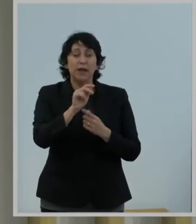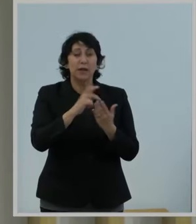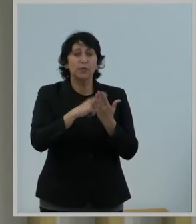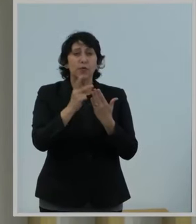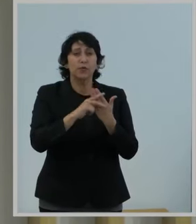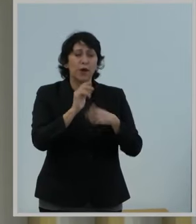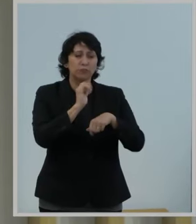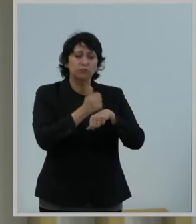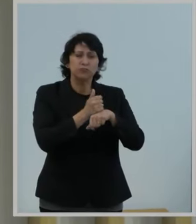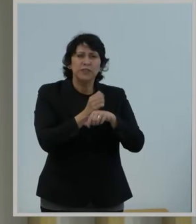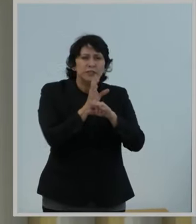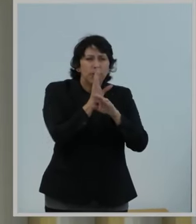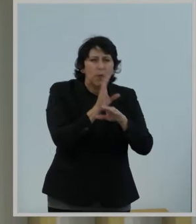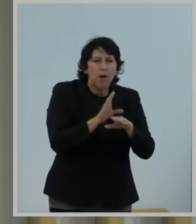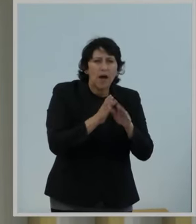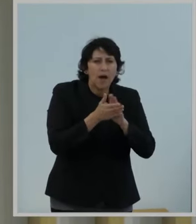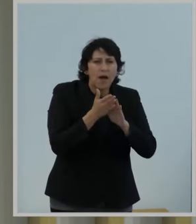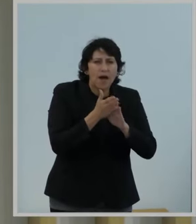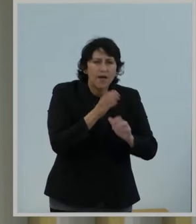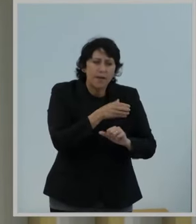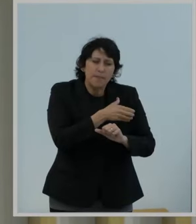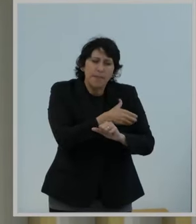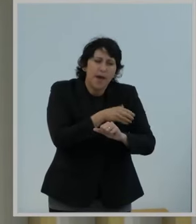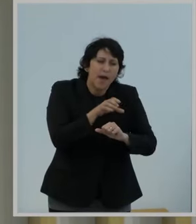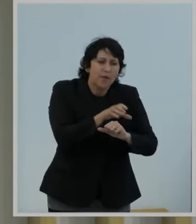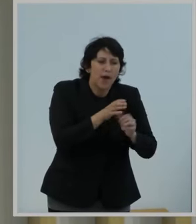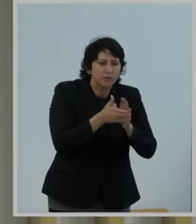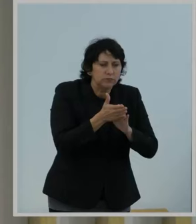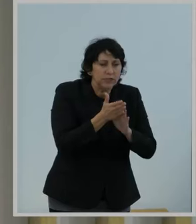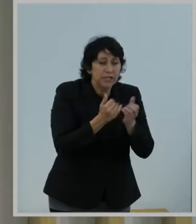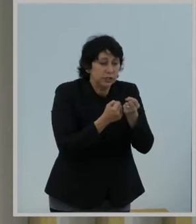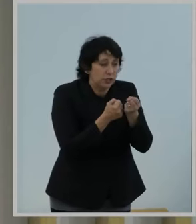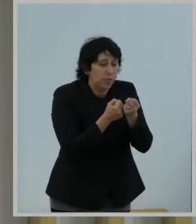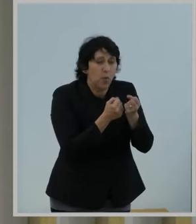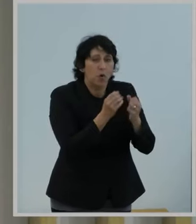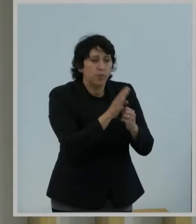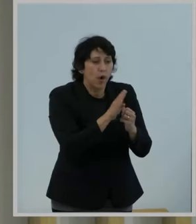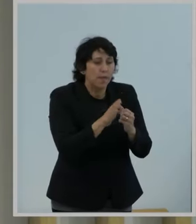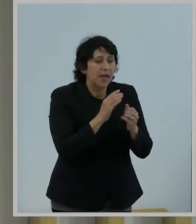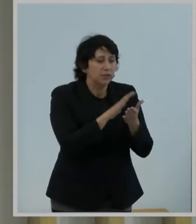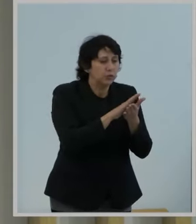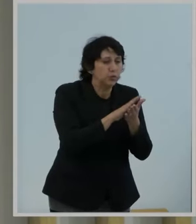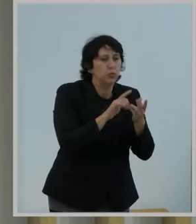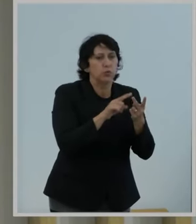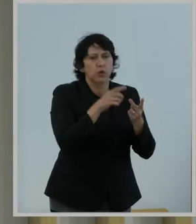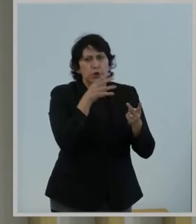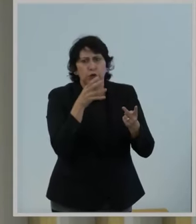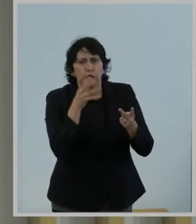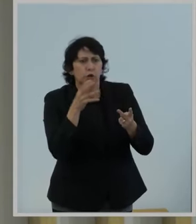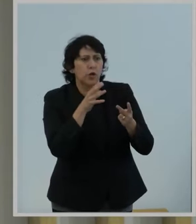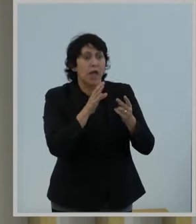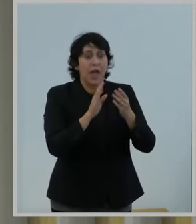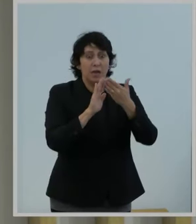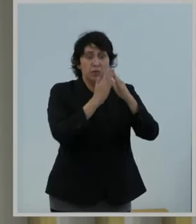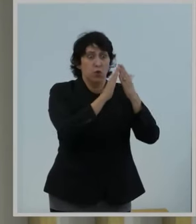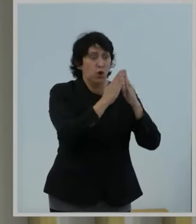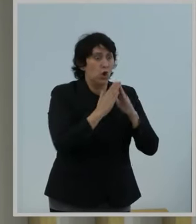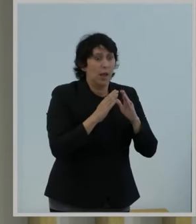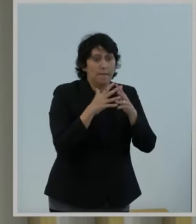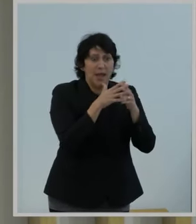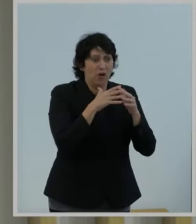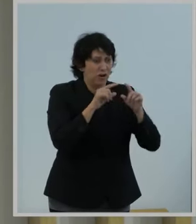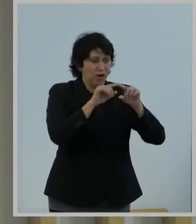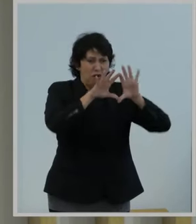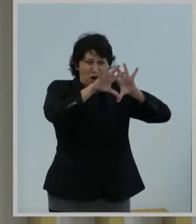a quiet powerhouse. It has helped support broadband in schools and libraries in urban America, rural America, and everything in between.